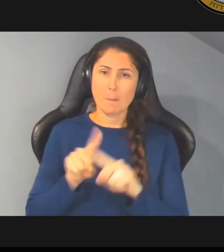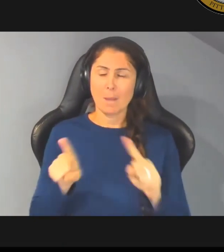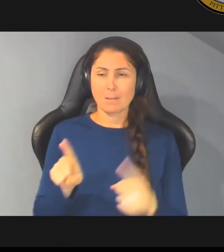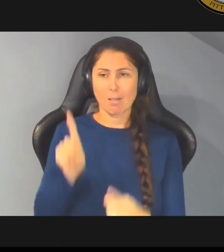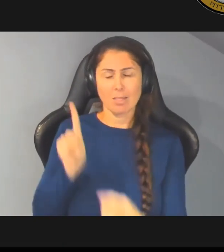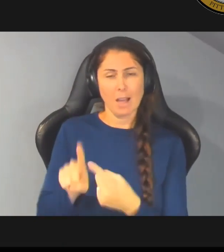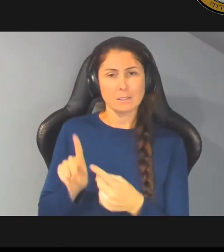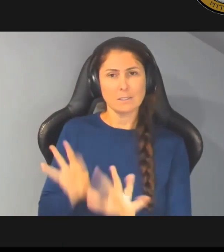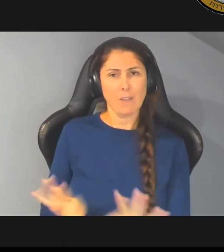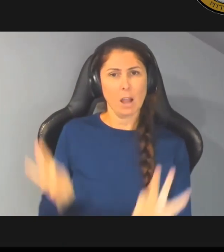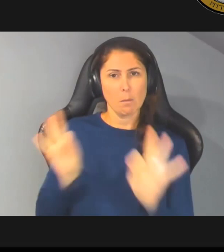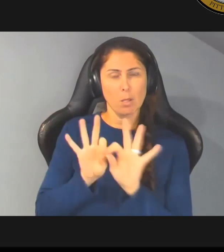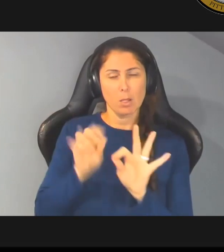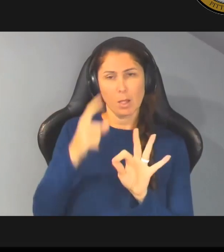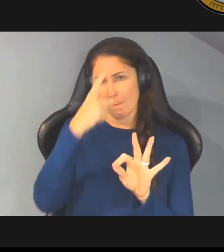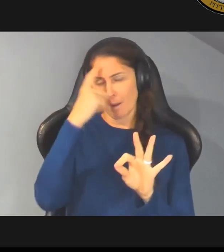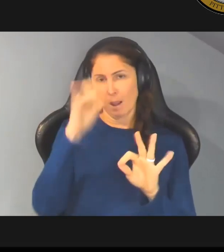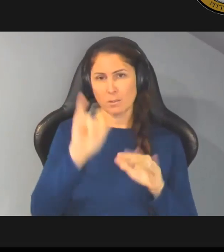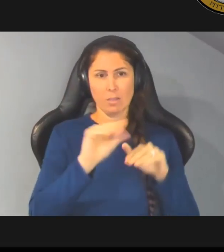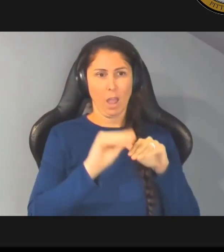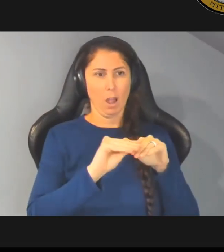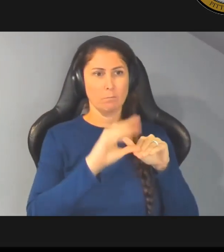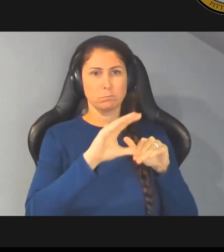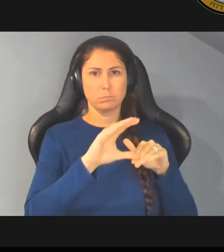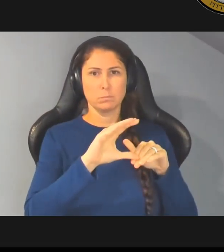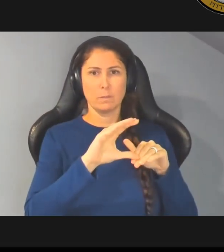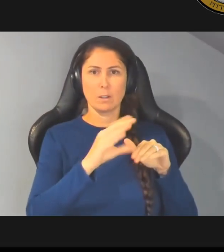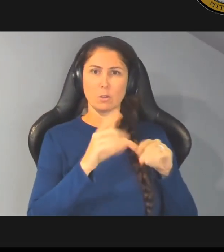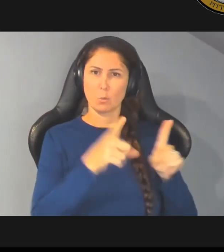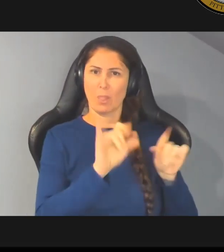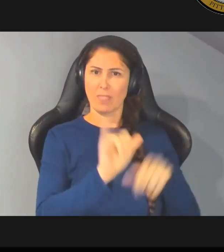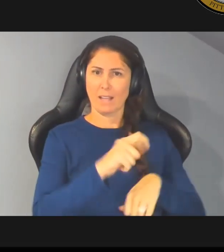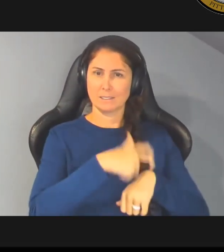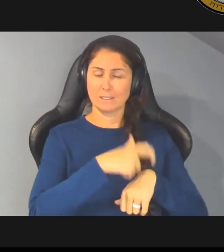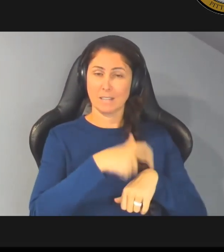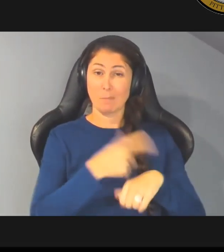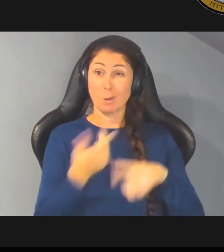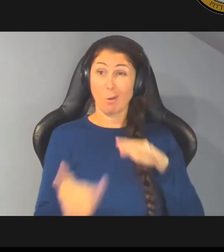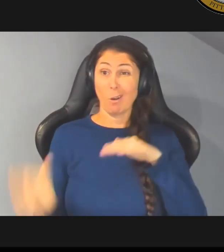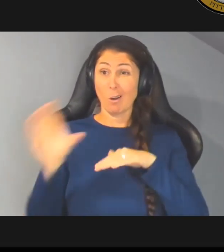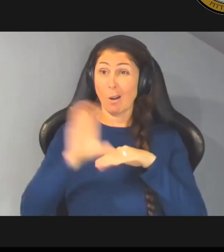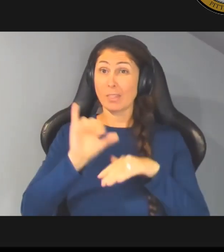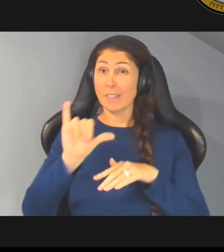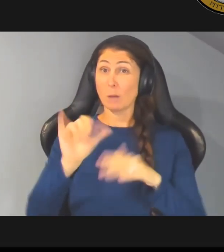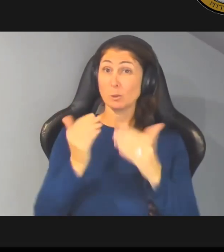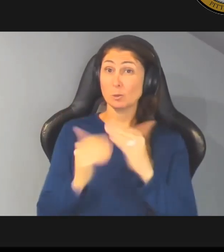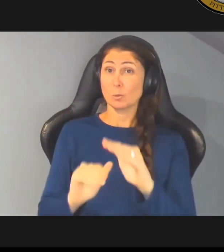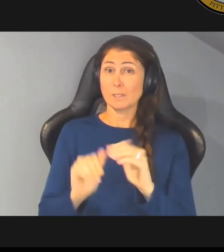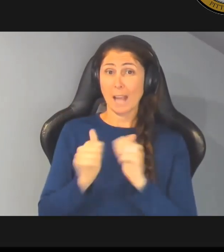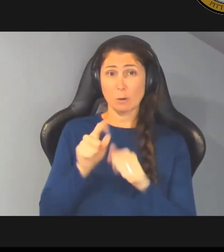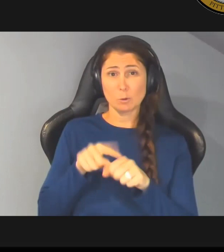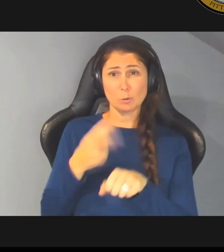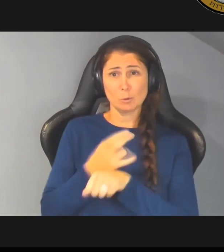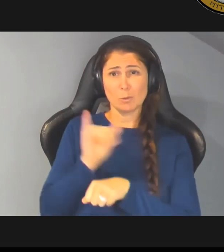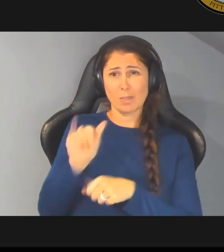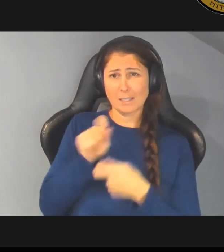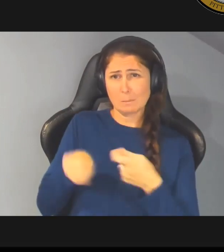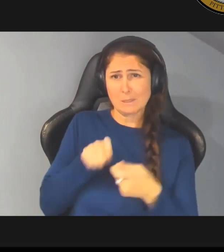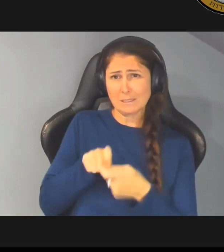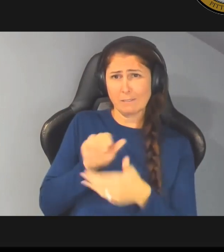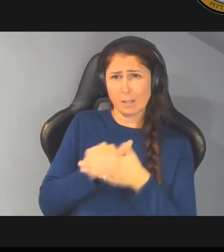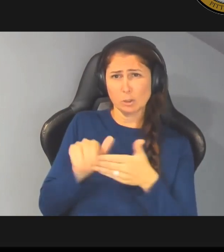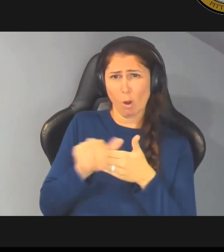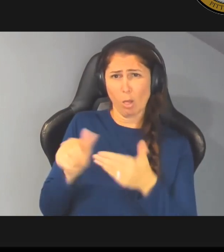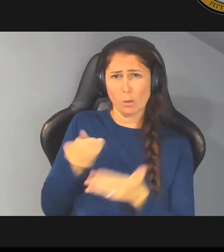because of the inflation over that time so on top of the restrictions on how to use those specific dollars uh